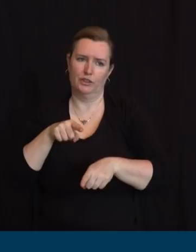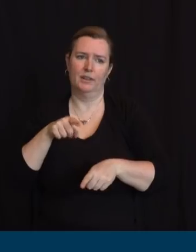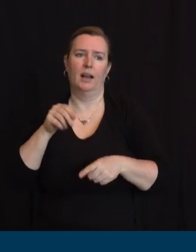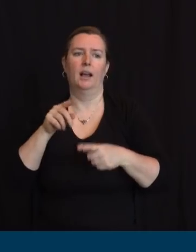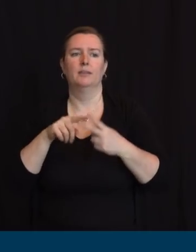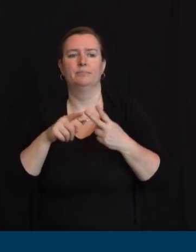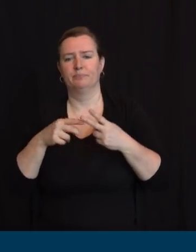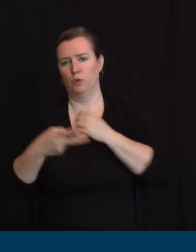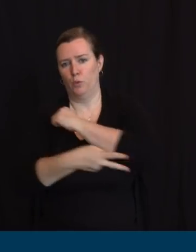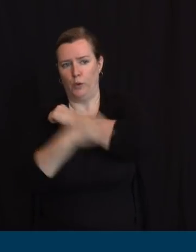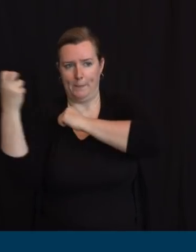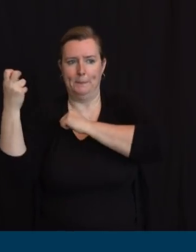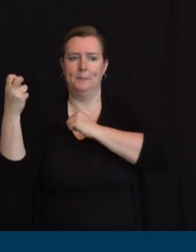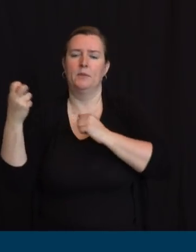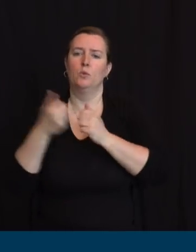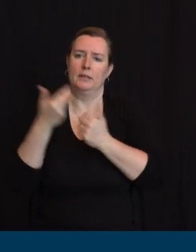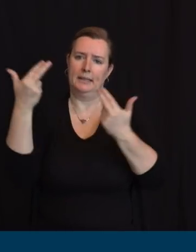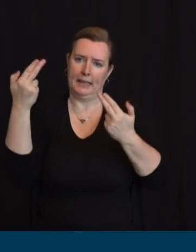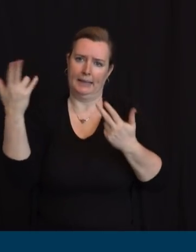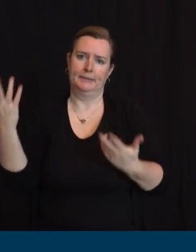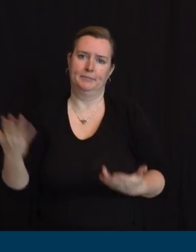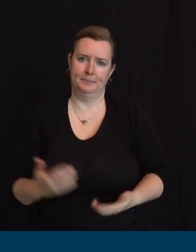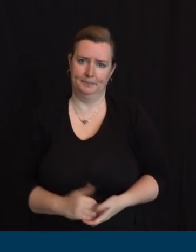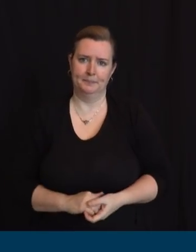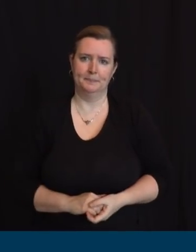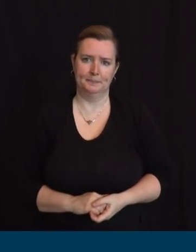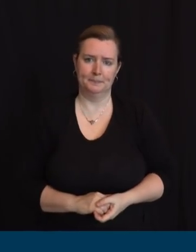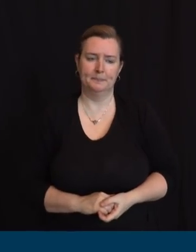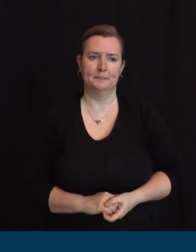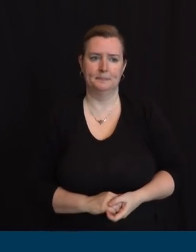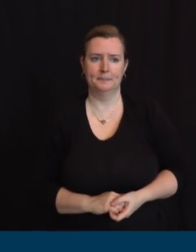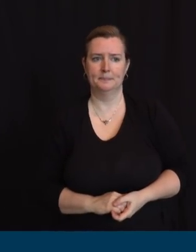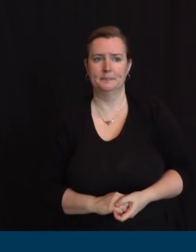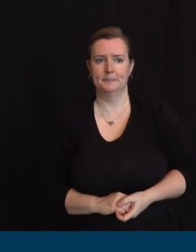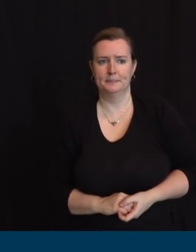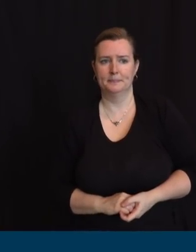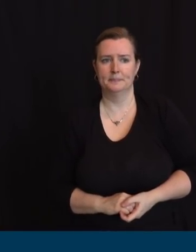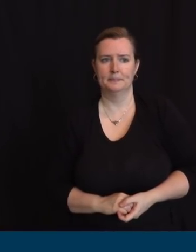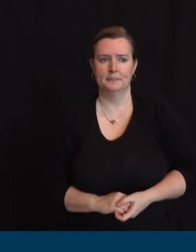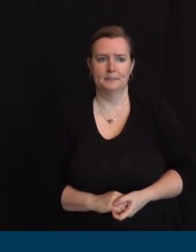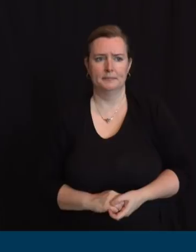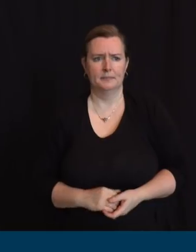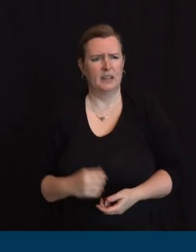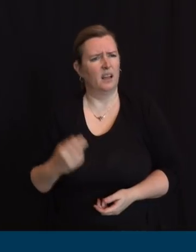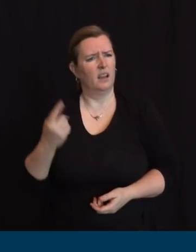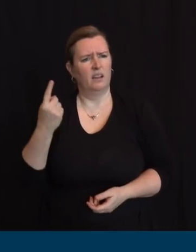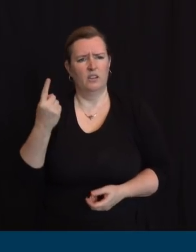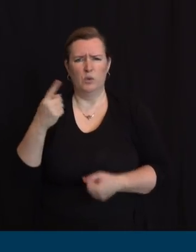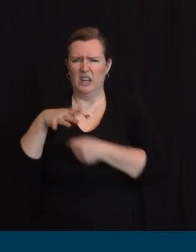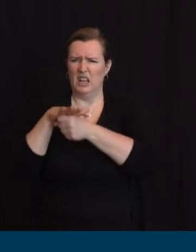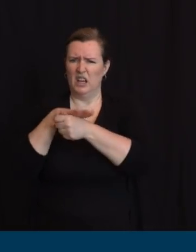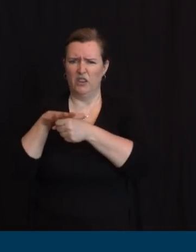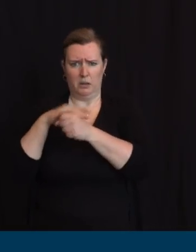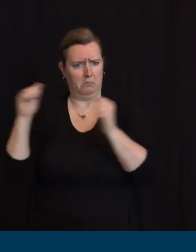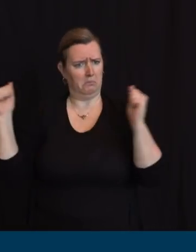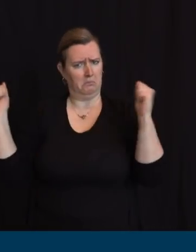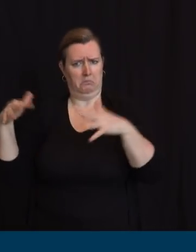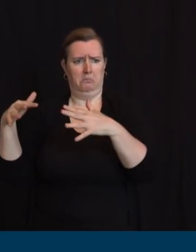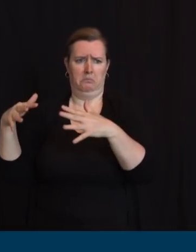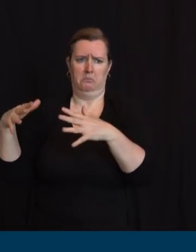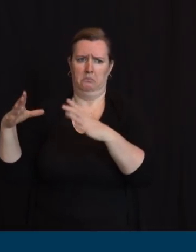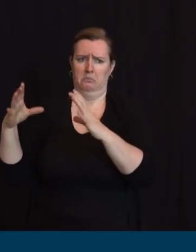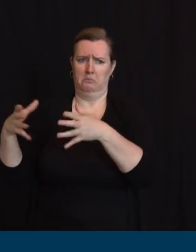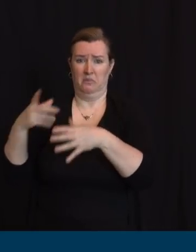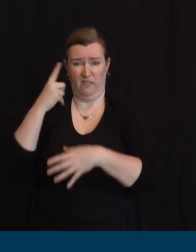the attendees there were cited for being open and for gathering. It was a tennis facility in